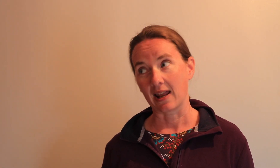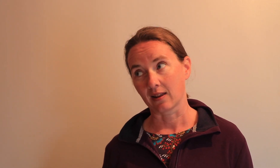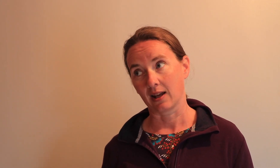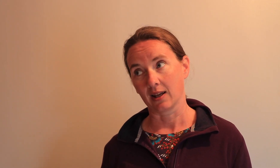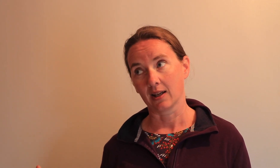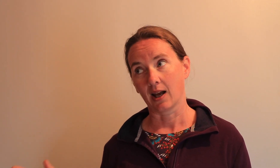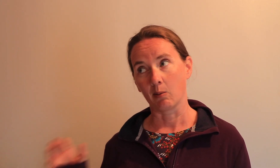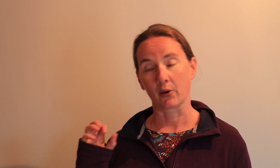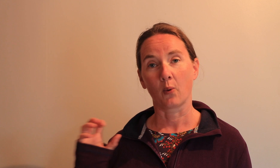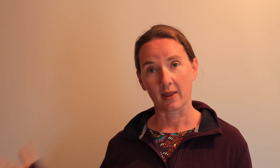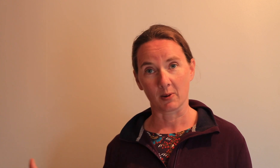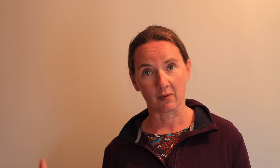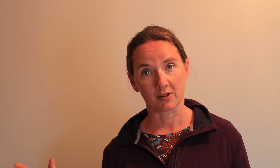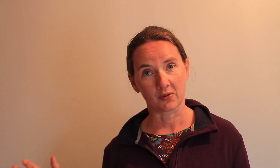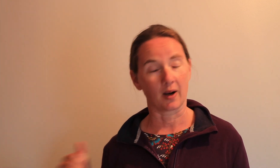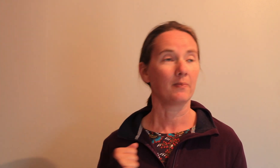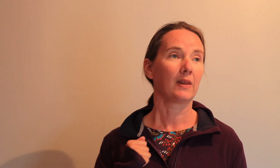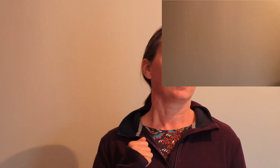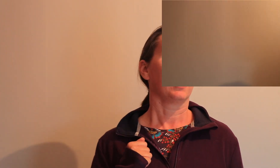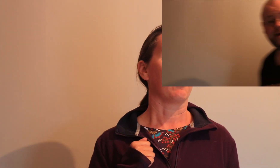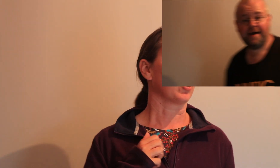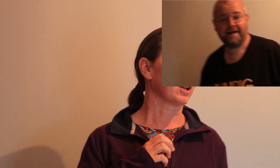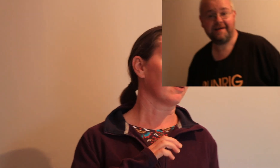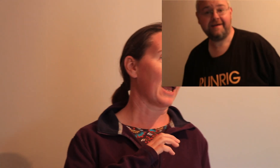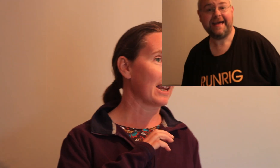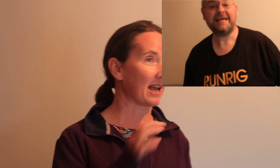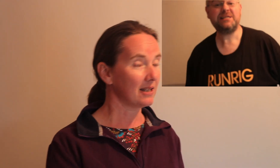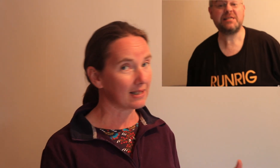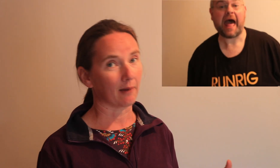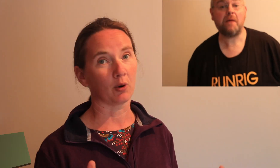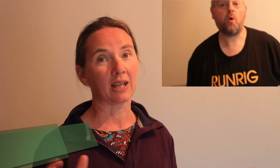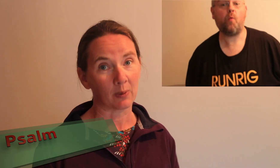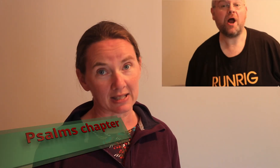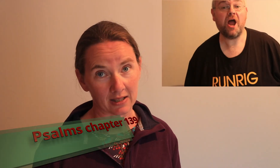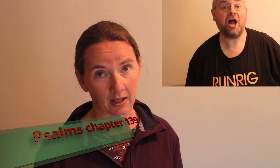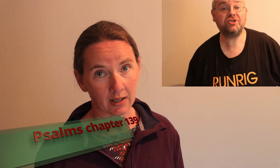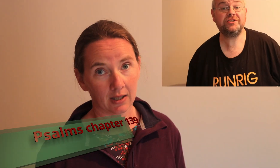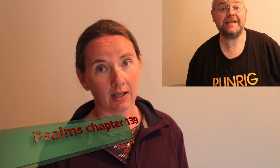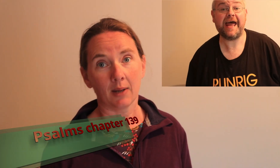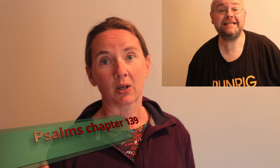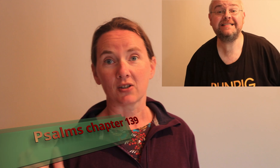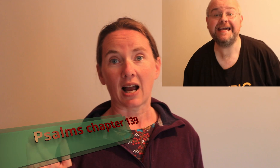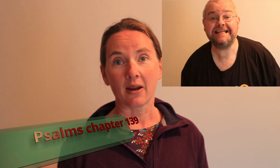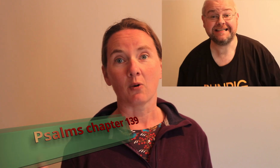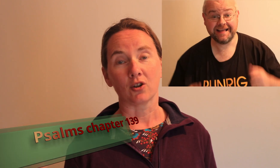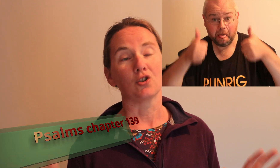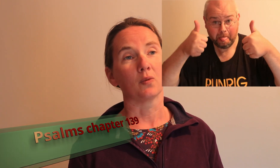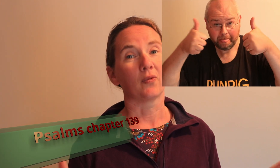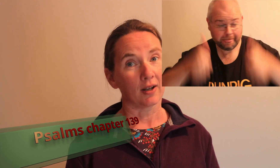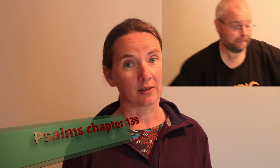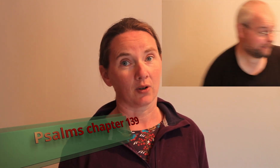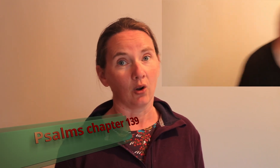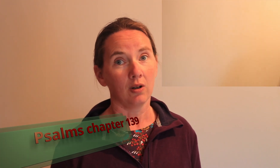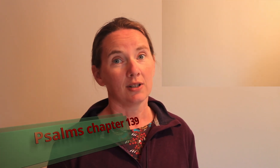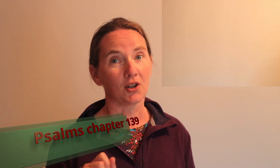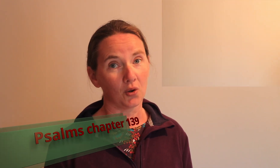you anything about where the memory verse is from I'm not going to give you any hints I'm going to keep it a secret because I want you